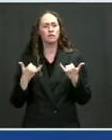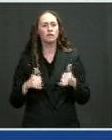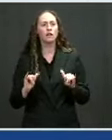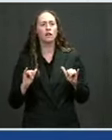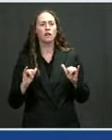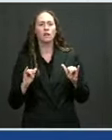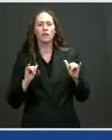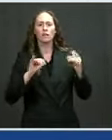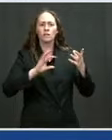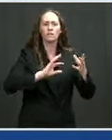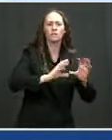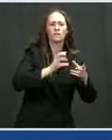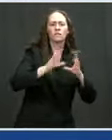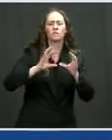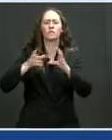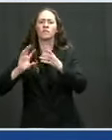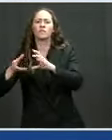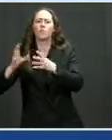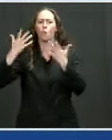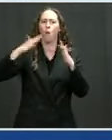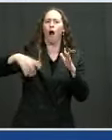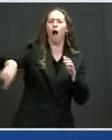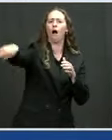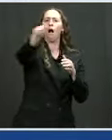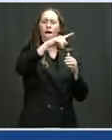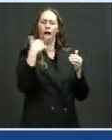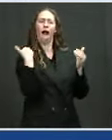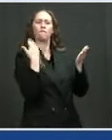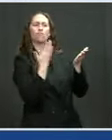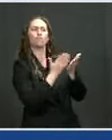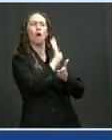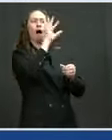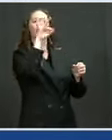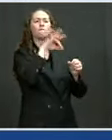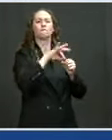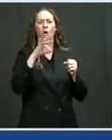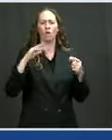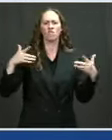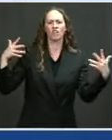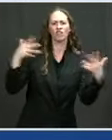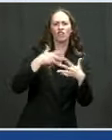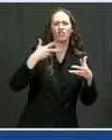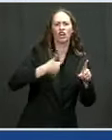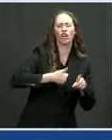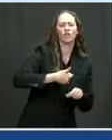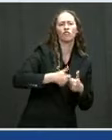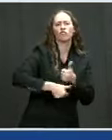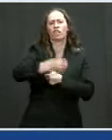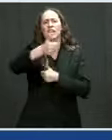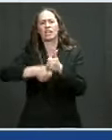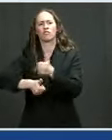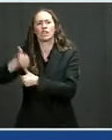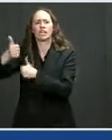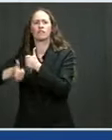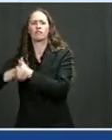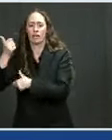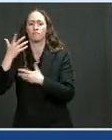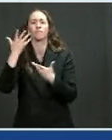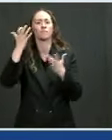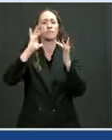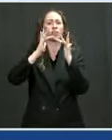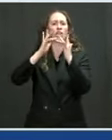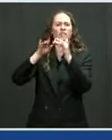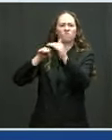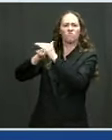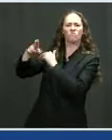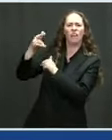lawsuits, threats of intimidation, voter perjures, and more. We resolved to overcome it all, and we did. More Americans voted in the last